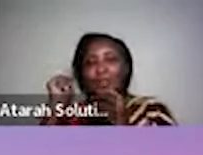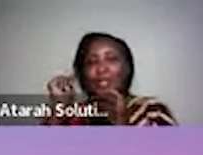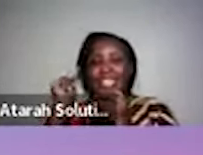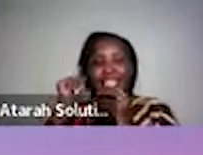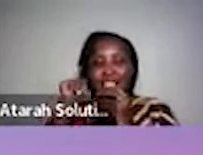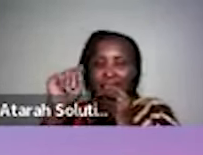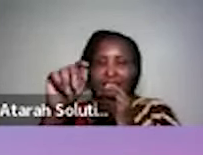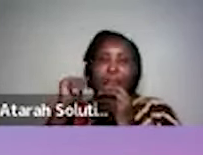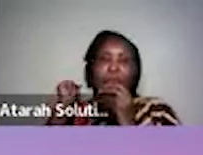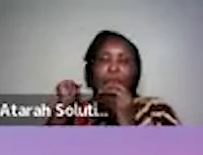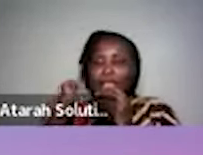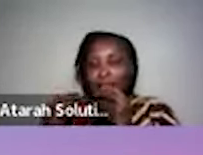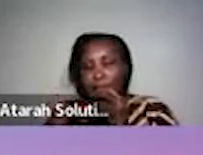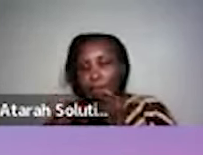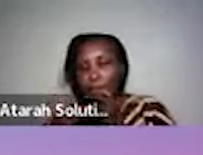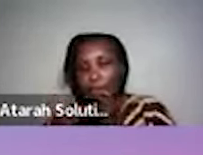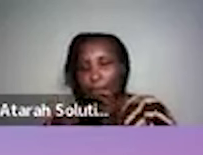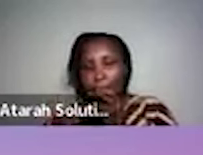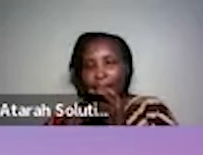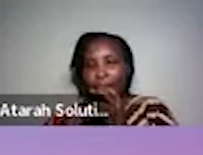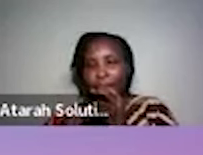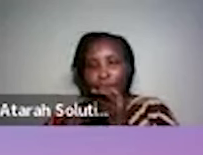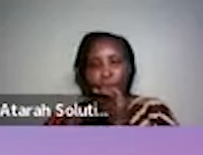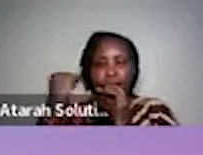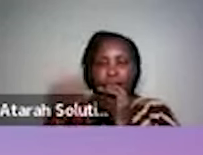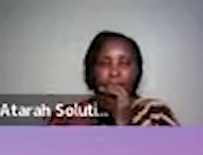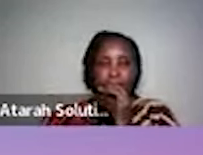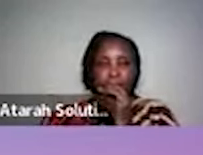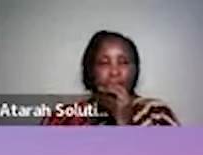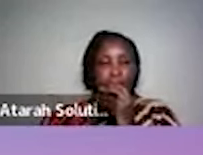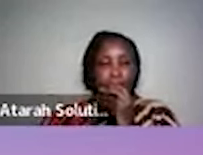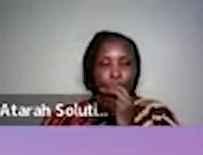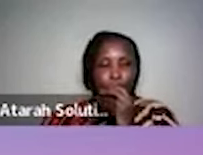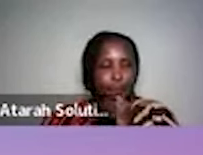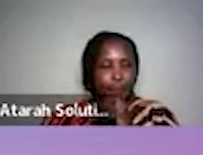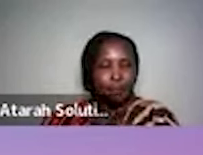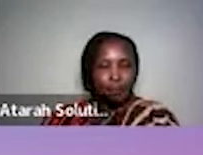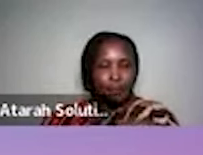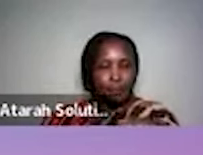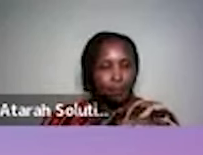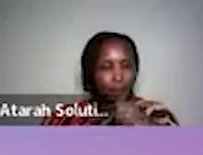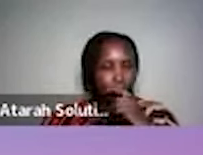make sure that you are getting it right when it comes to applying for jobs um abroad